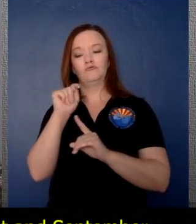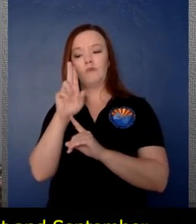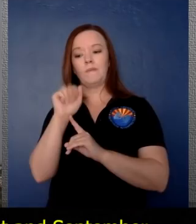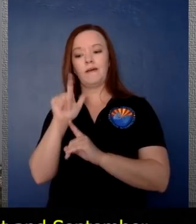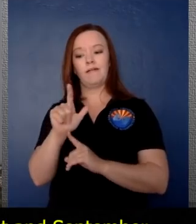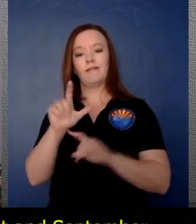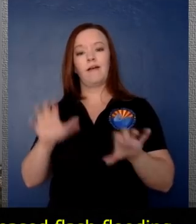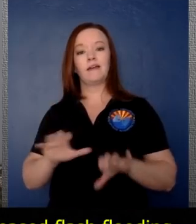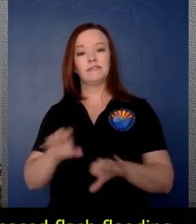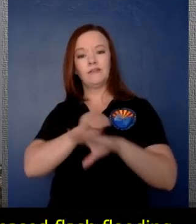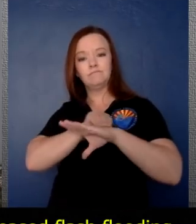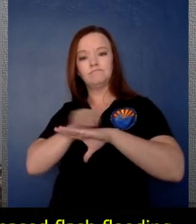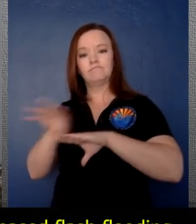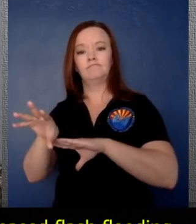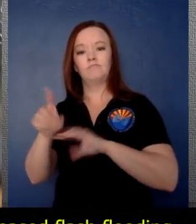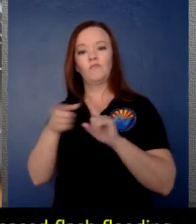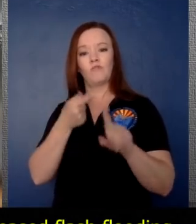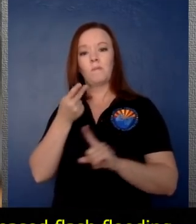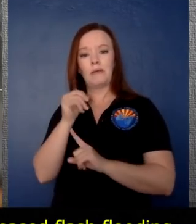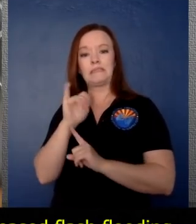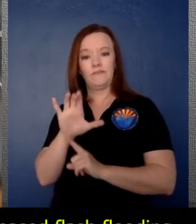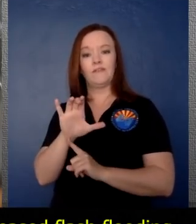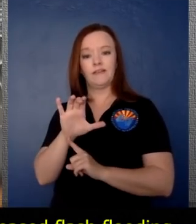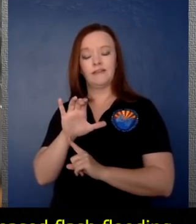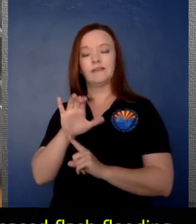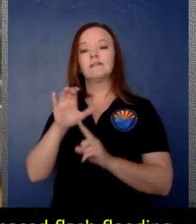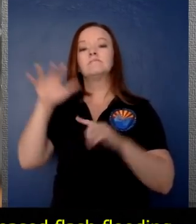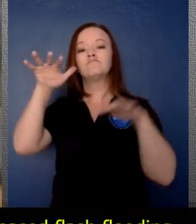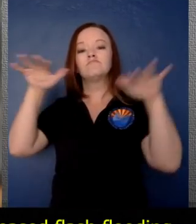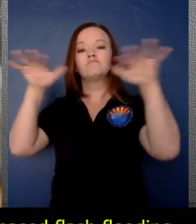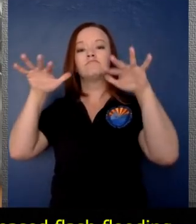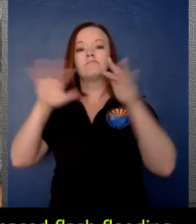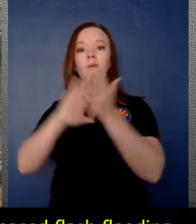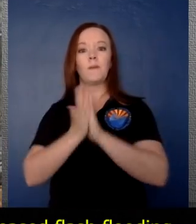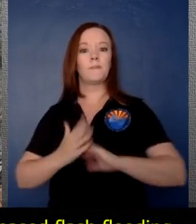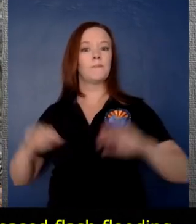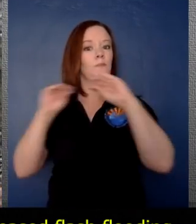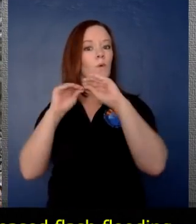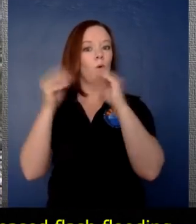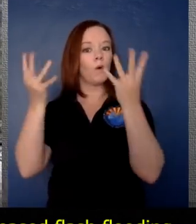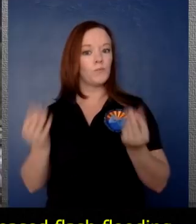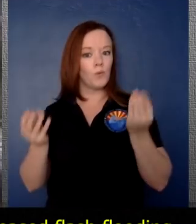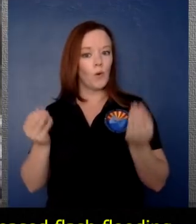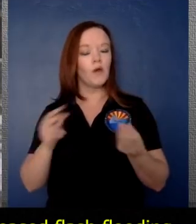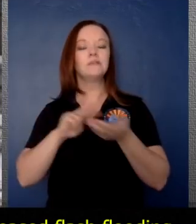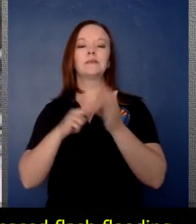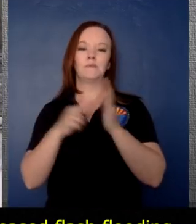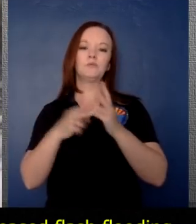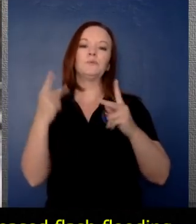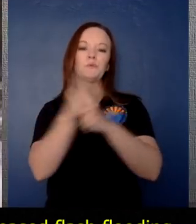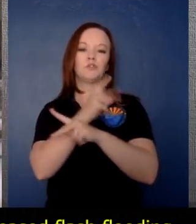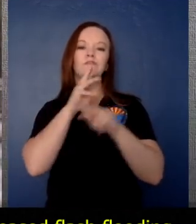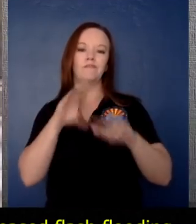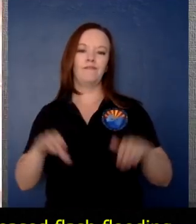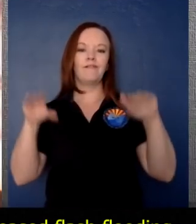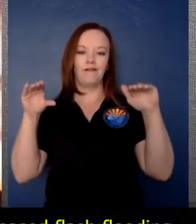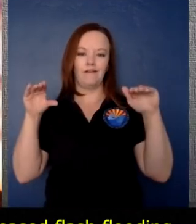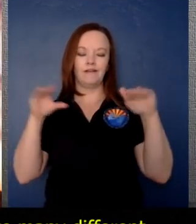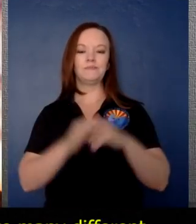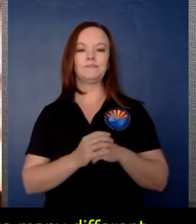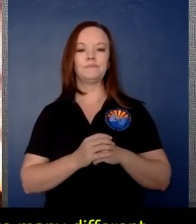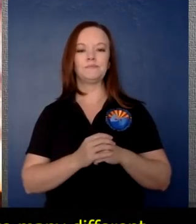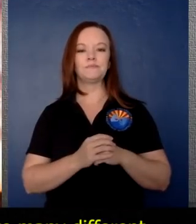storms across the Pacific. This helps moisten up our atmosphere even more, resulting in increased flash flooding impacts.